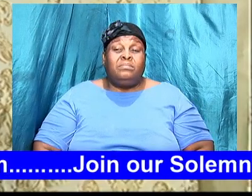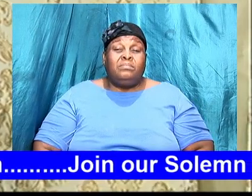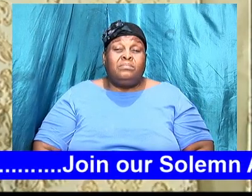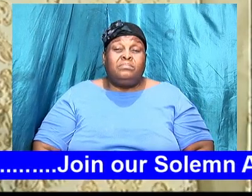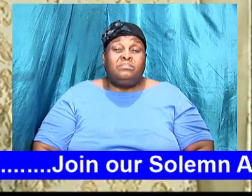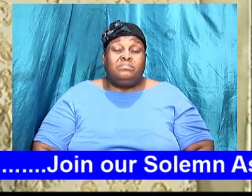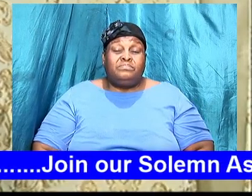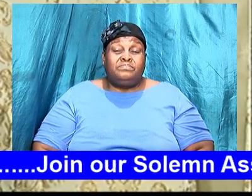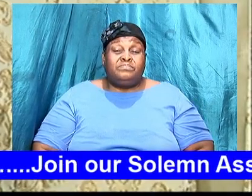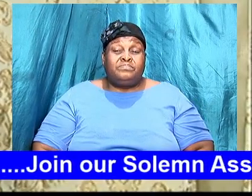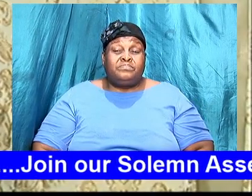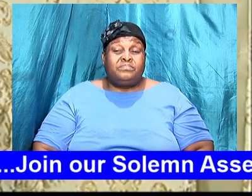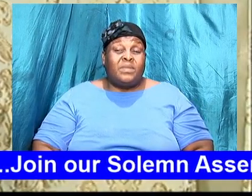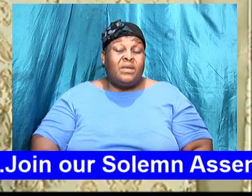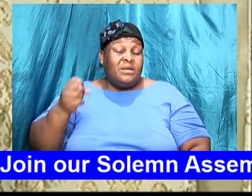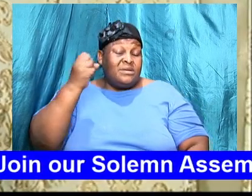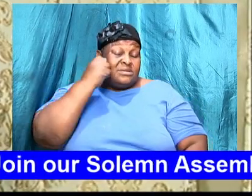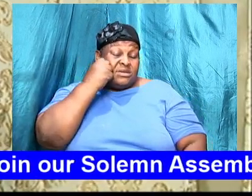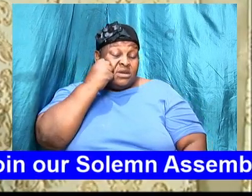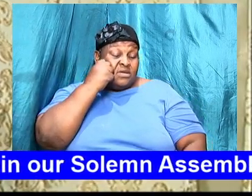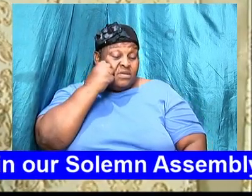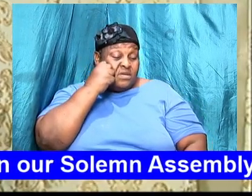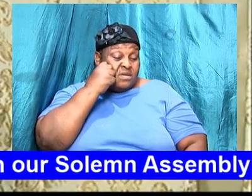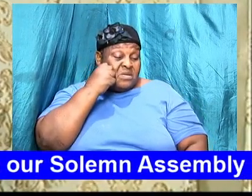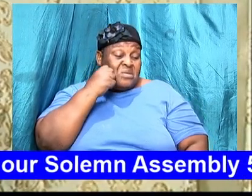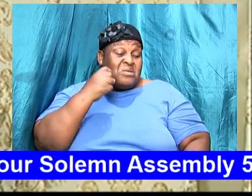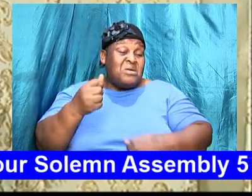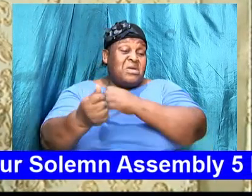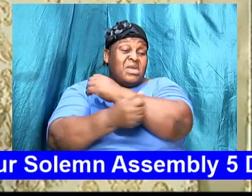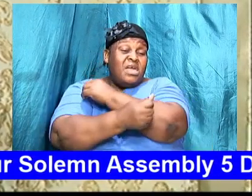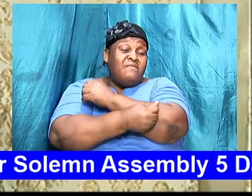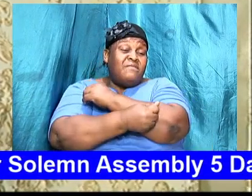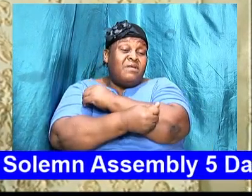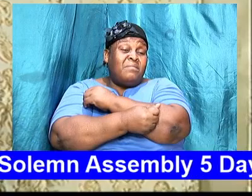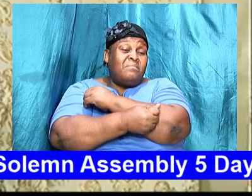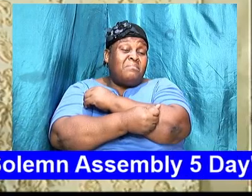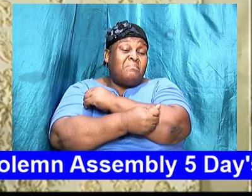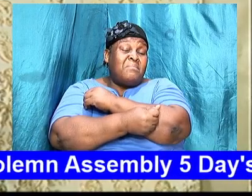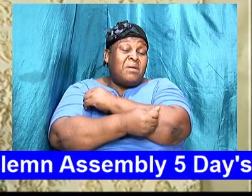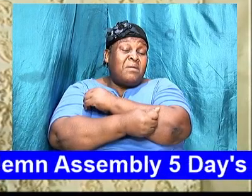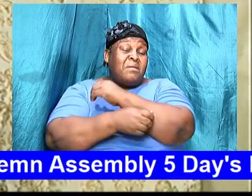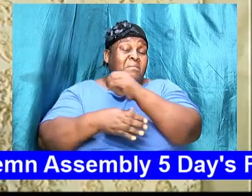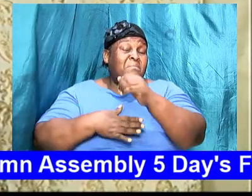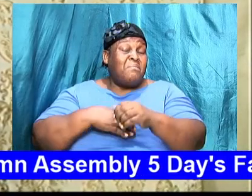She came to him and she said Abraham my wrong be upon you.